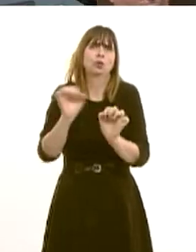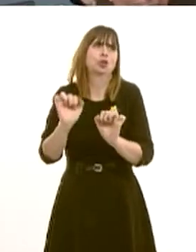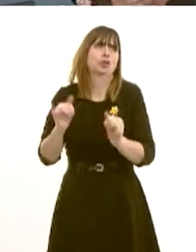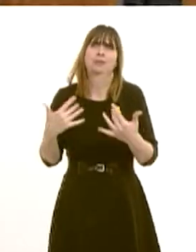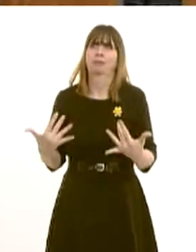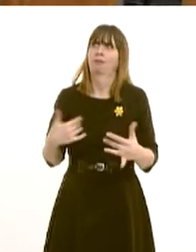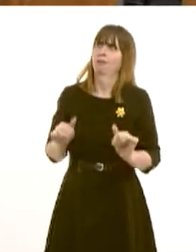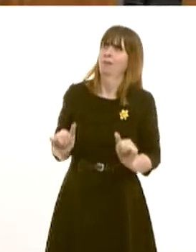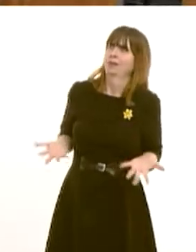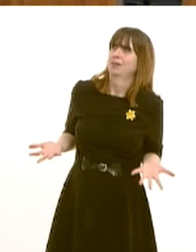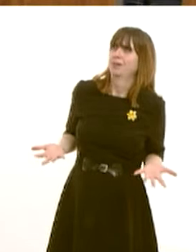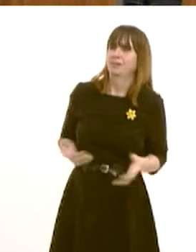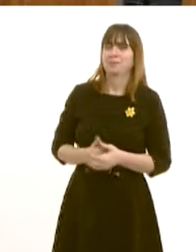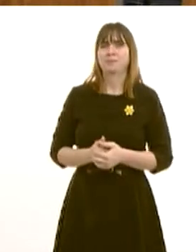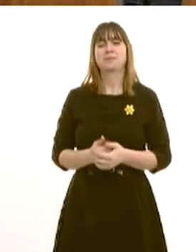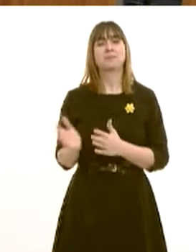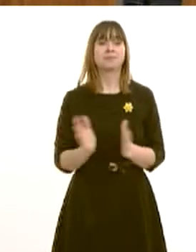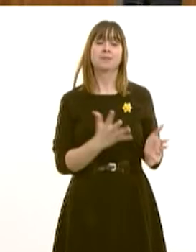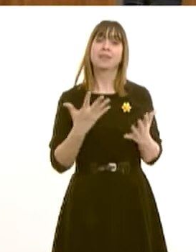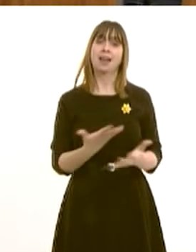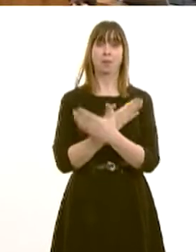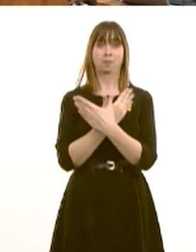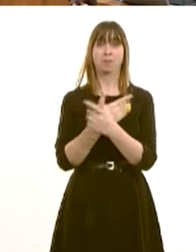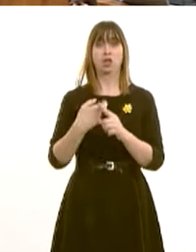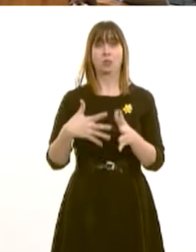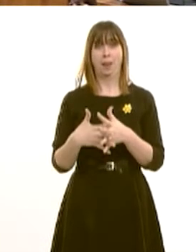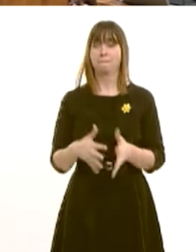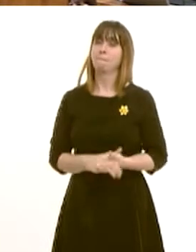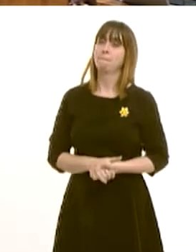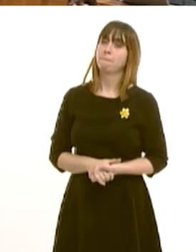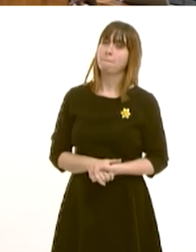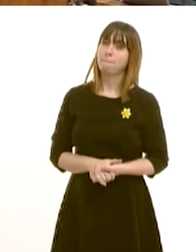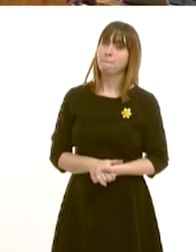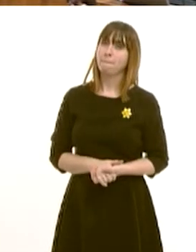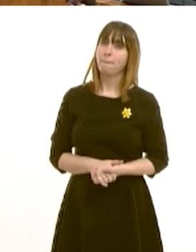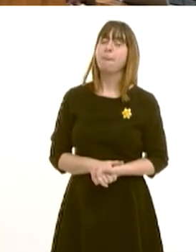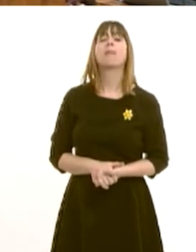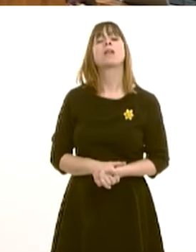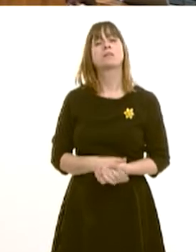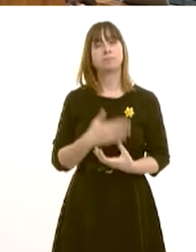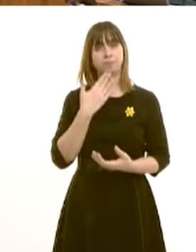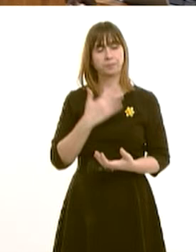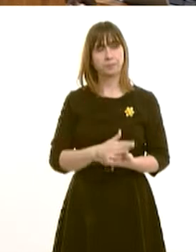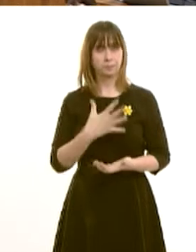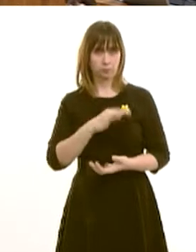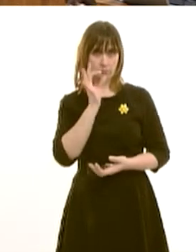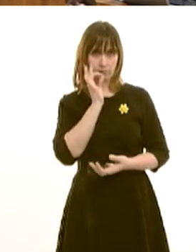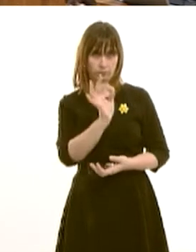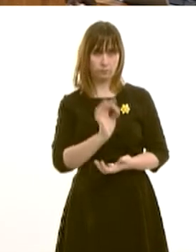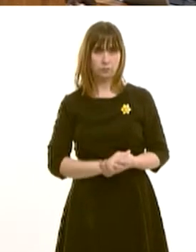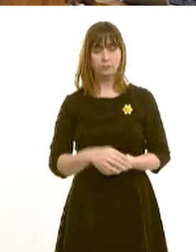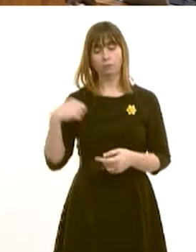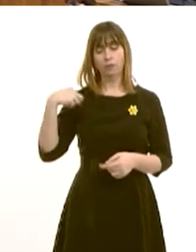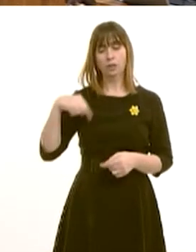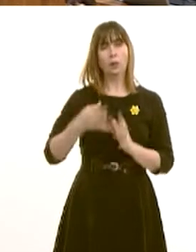We now move to the Leader of Welsh Liberal Democrats, Kirstie Williams. Thank you very much, Presiding Officer. First Minister, this week we've seen